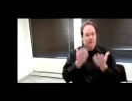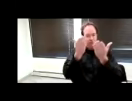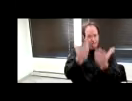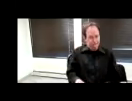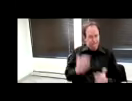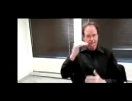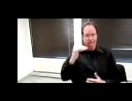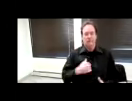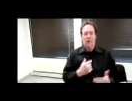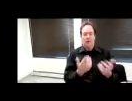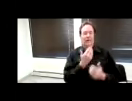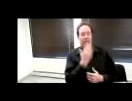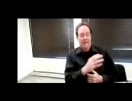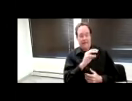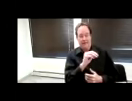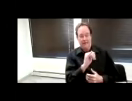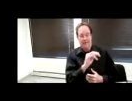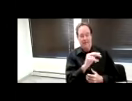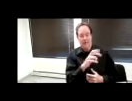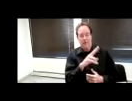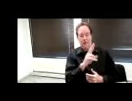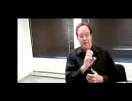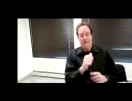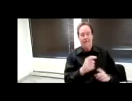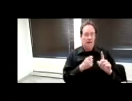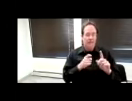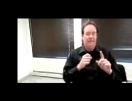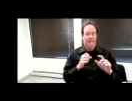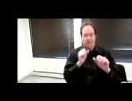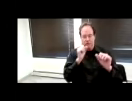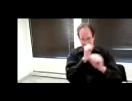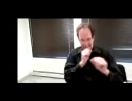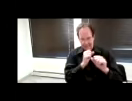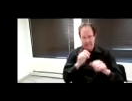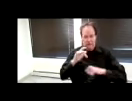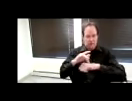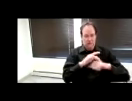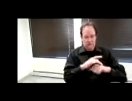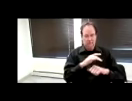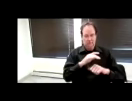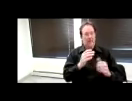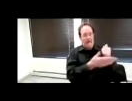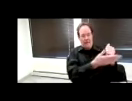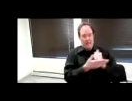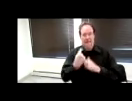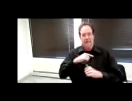want to thank Minerva Tirado from Strategic Sourcing for her help in identifying some of these vendors.